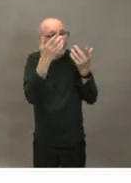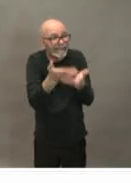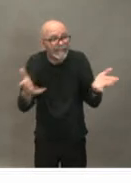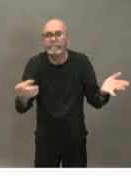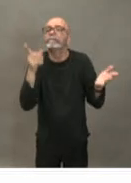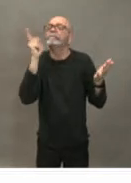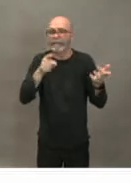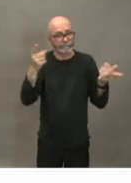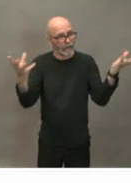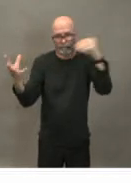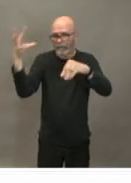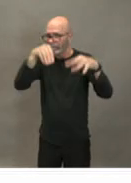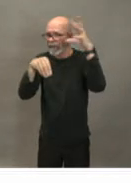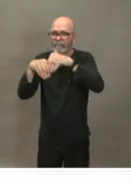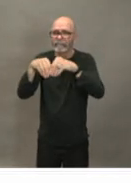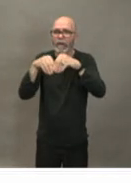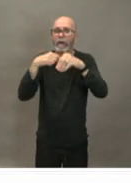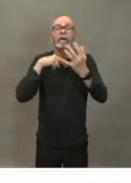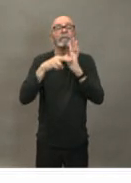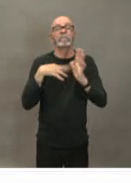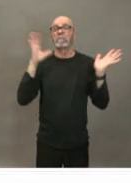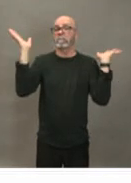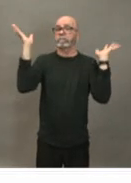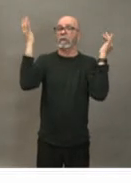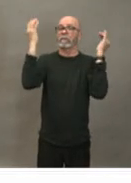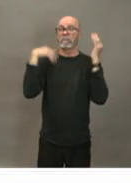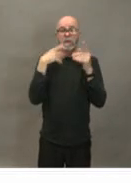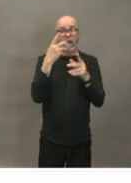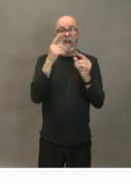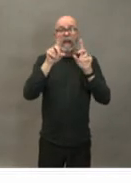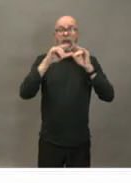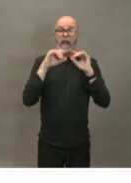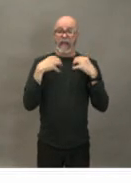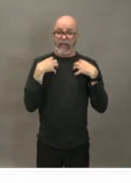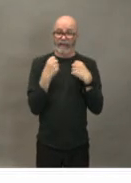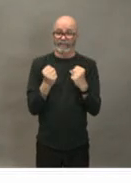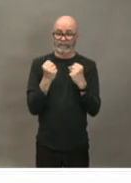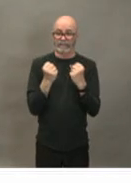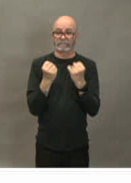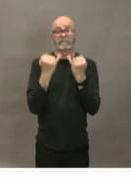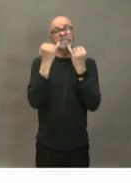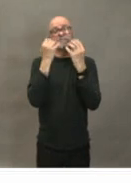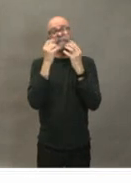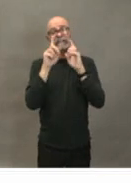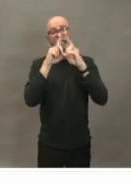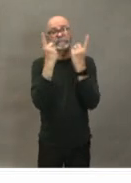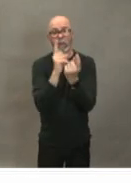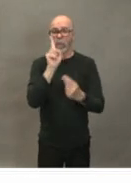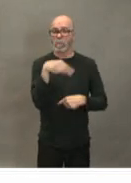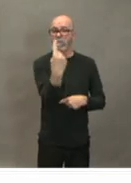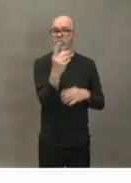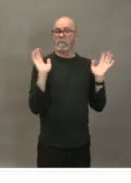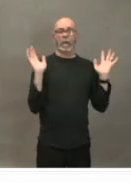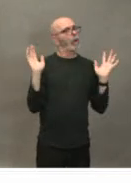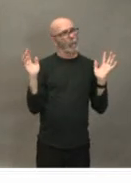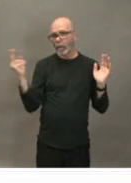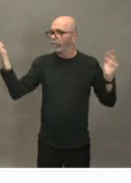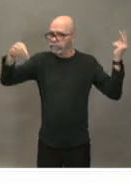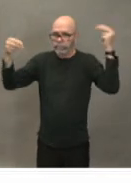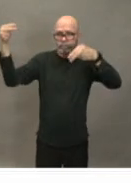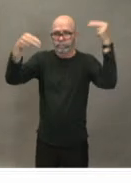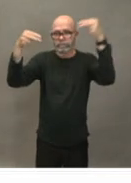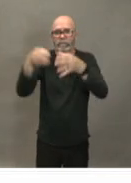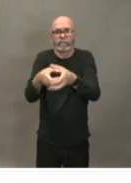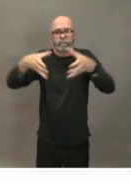care sectors so we have started to engage in conversations for instance with our critical infrastructure partners i'll use nova